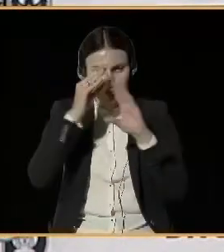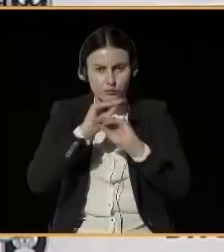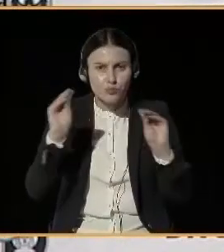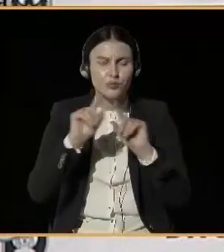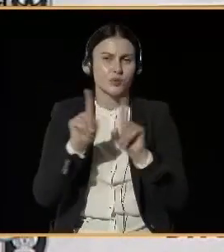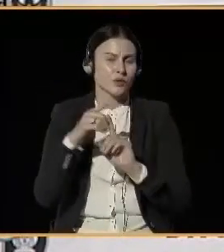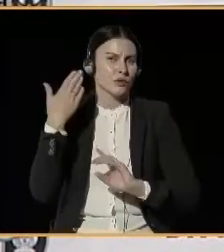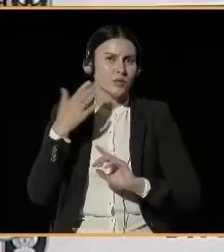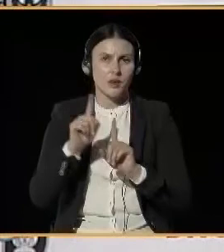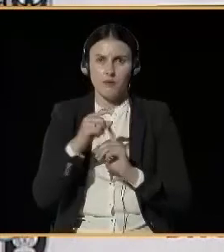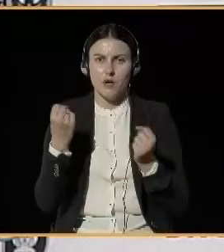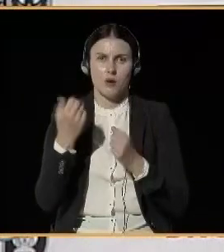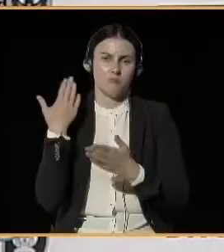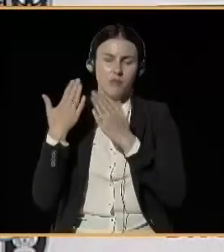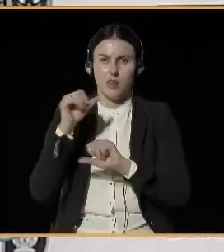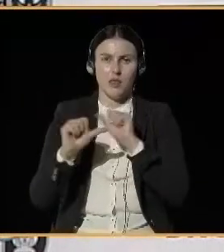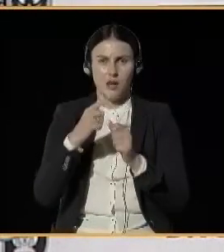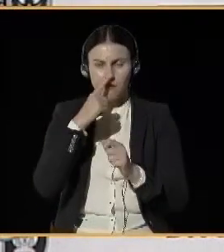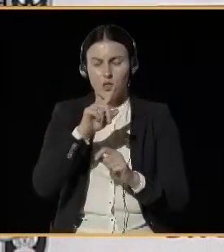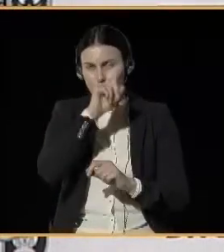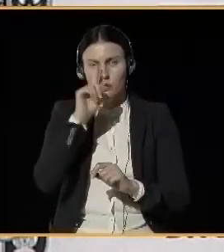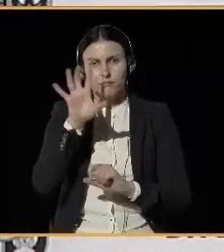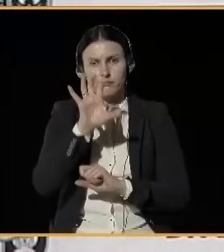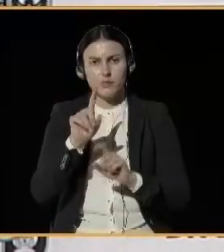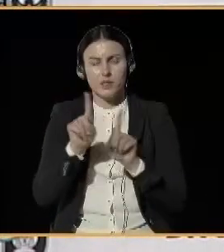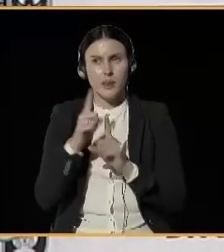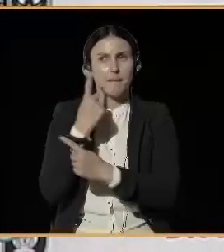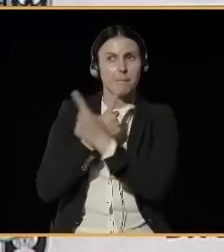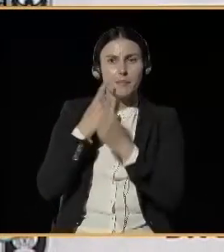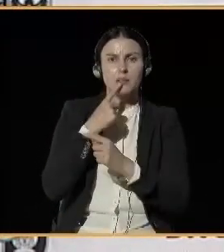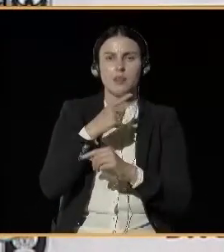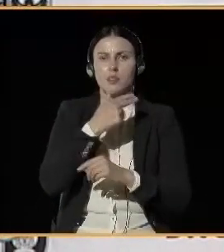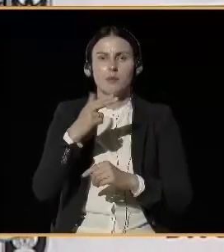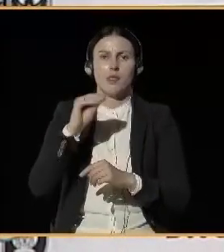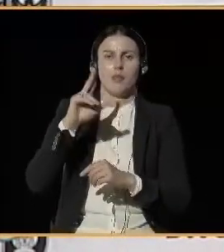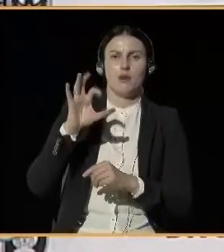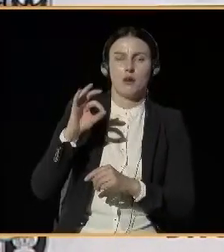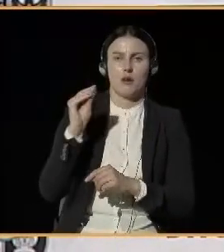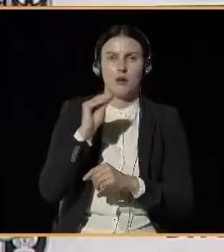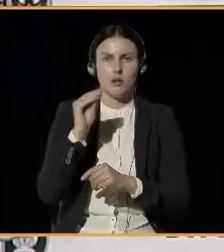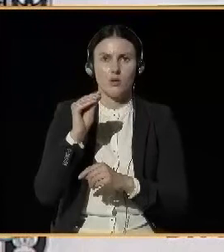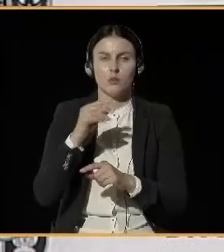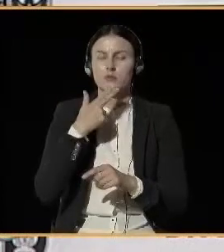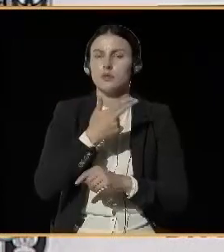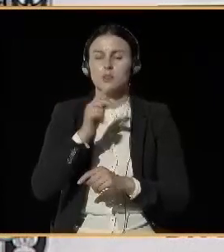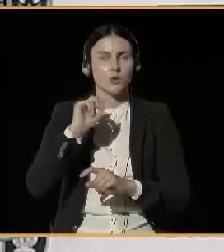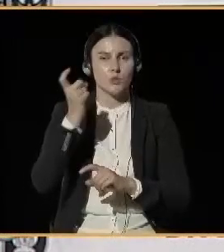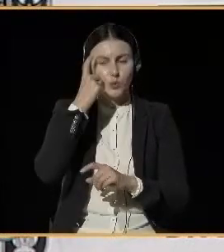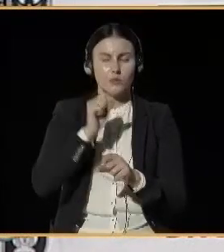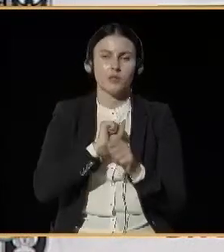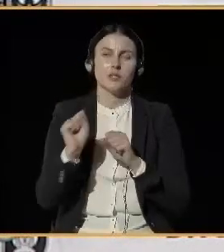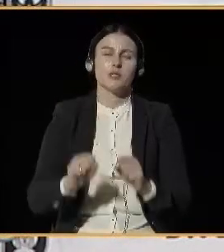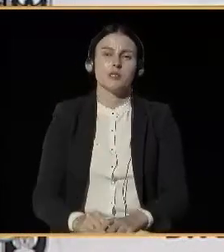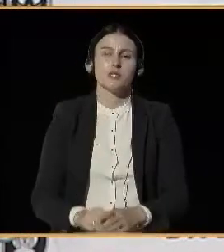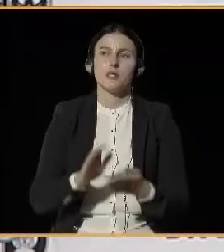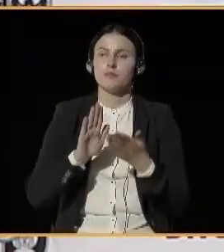air quality and environmental issues in general. The younger generation is in general more aware than a few years